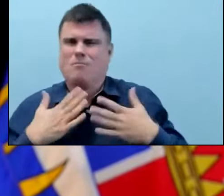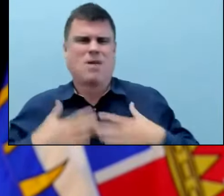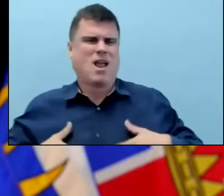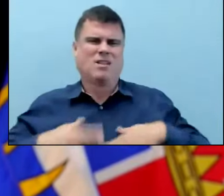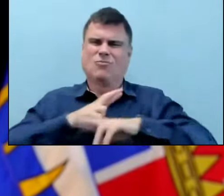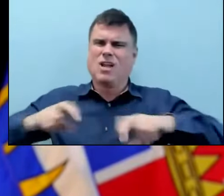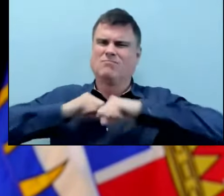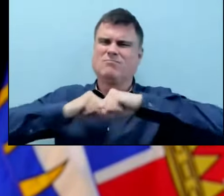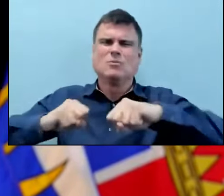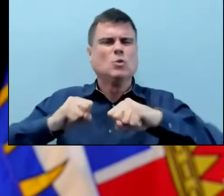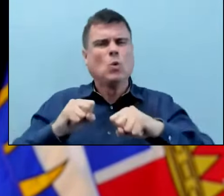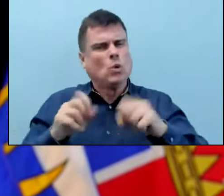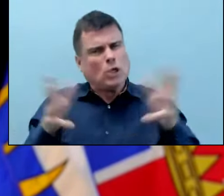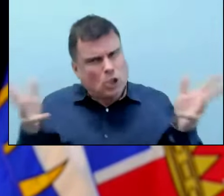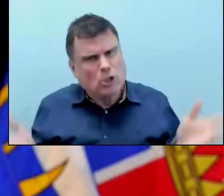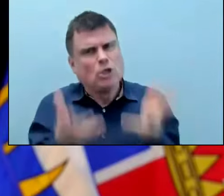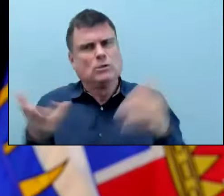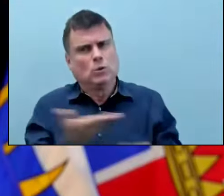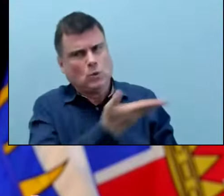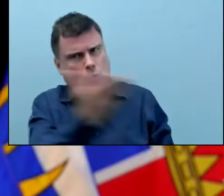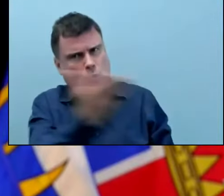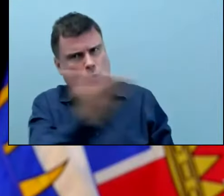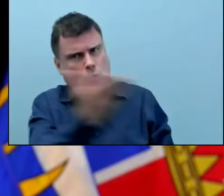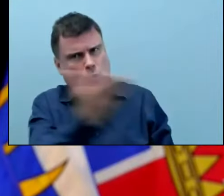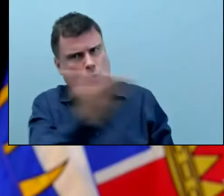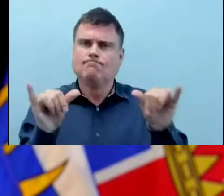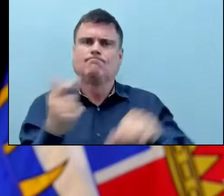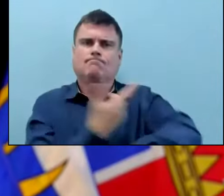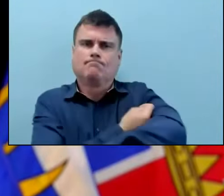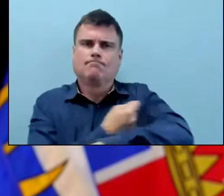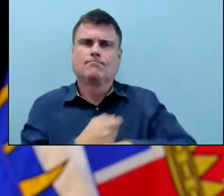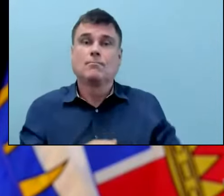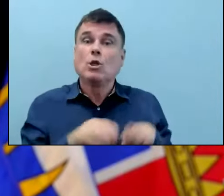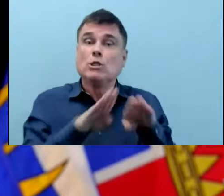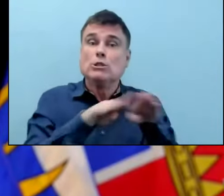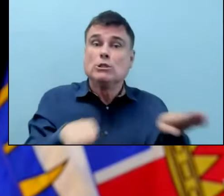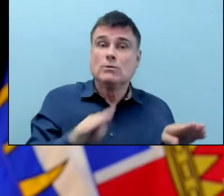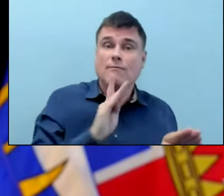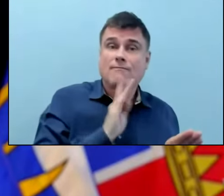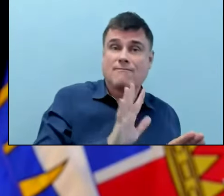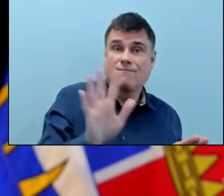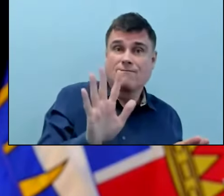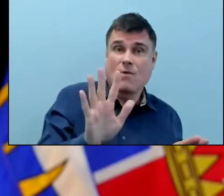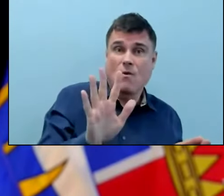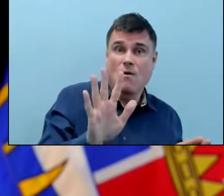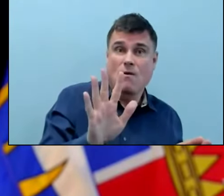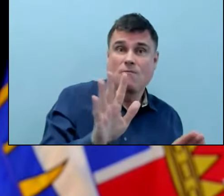have seen, though, that in the zero to four age group, that group of young people, young children who